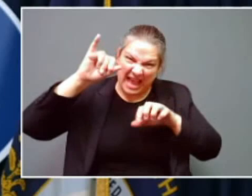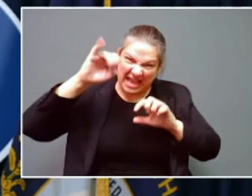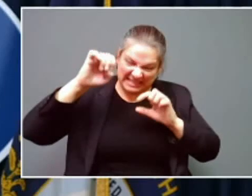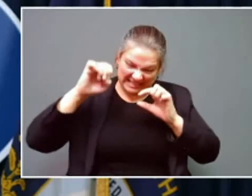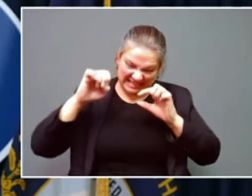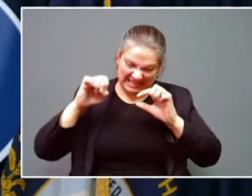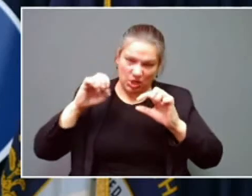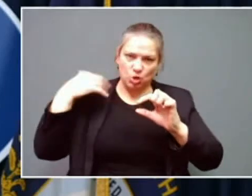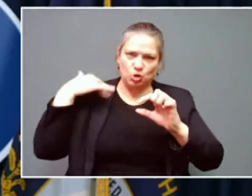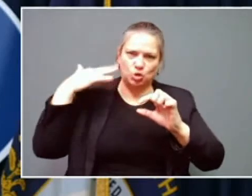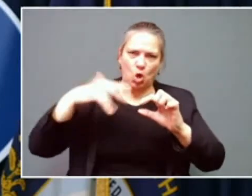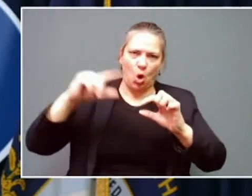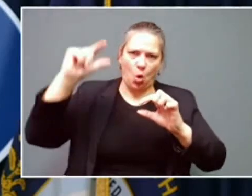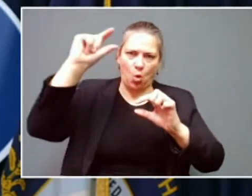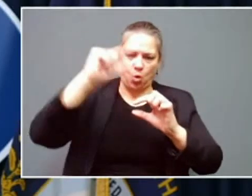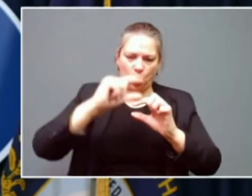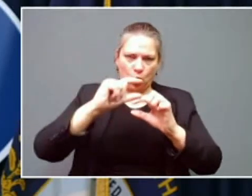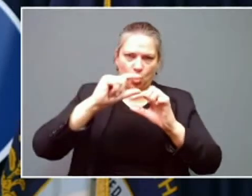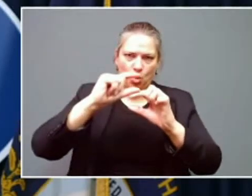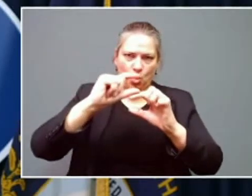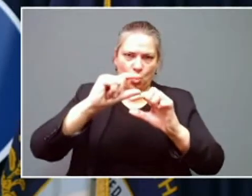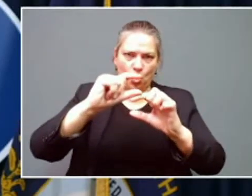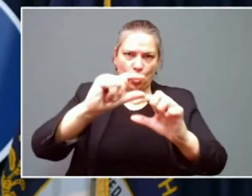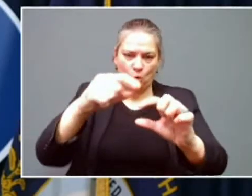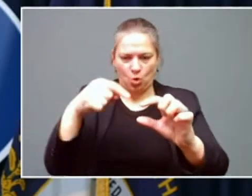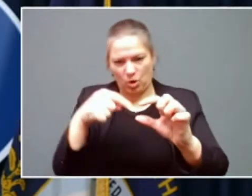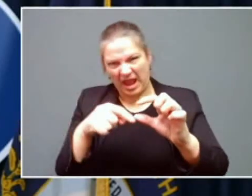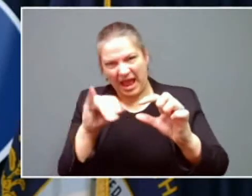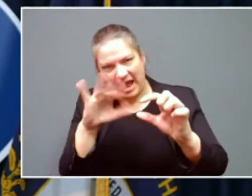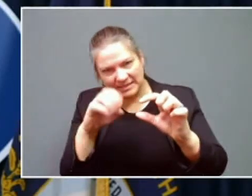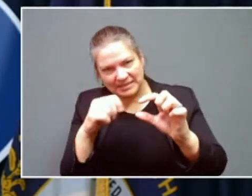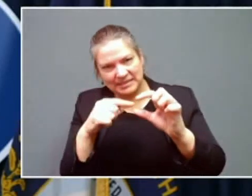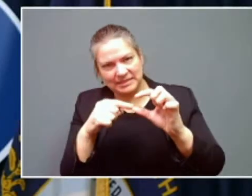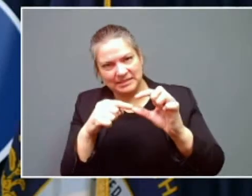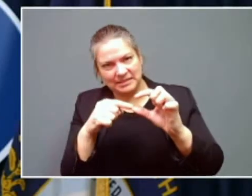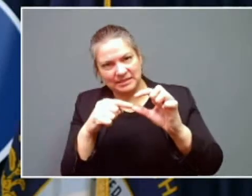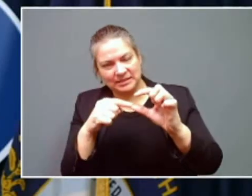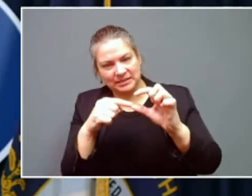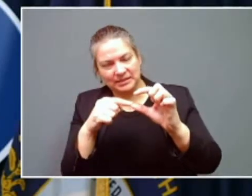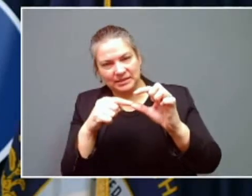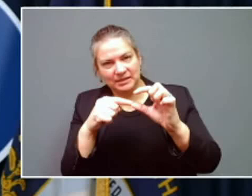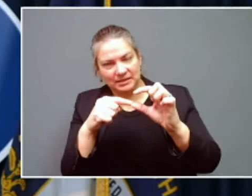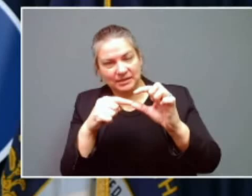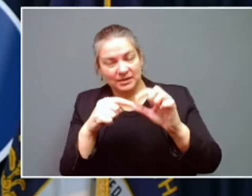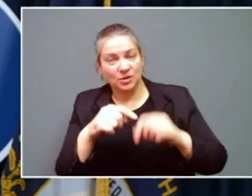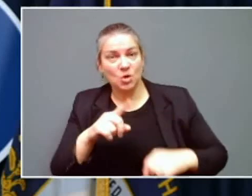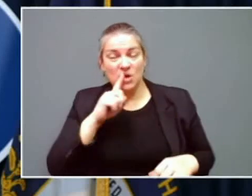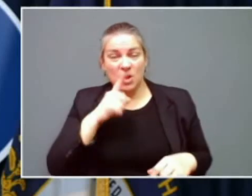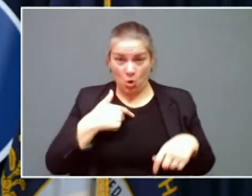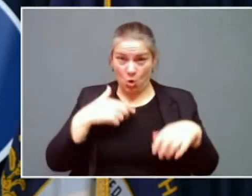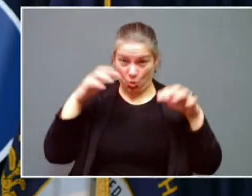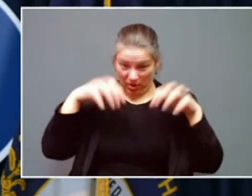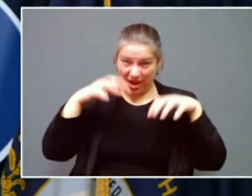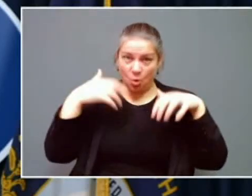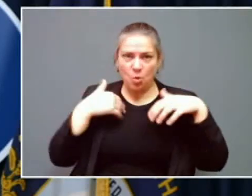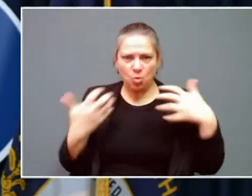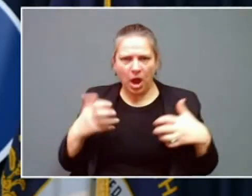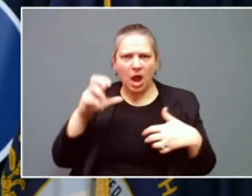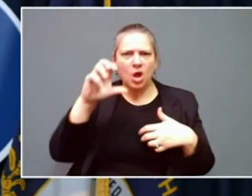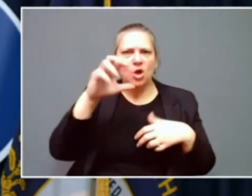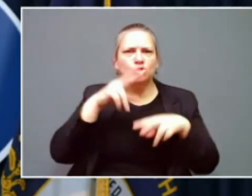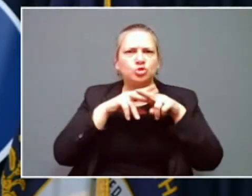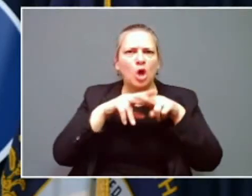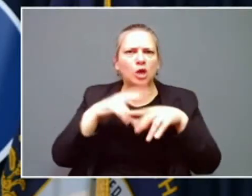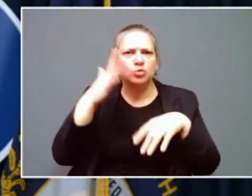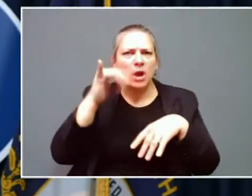challenging. The rain prevents our ability to pre-treat roadways with brine or rock salt. It would